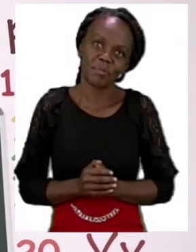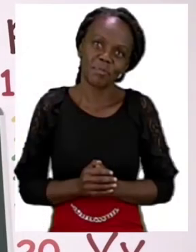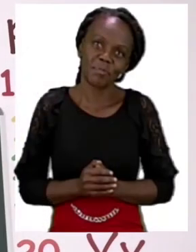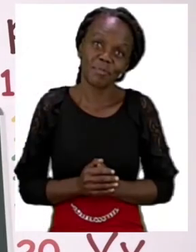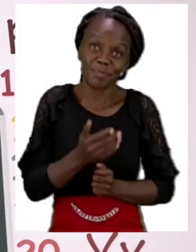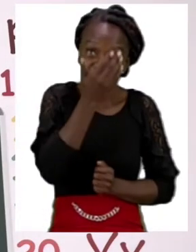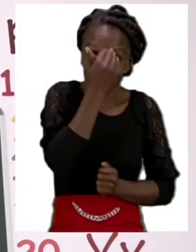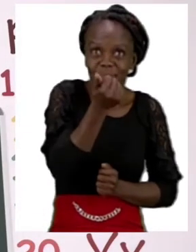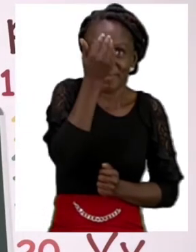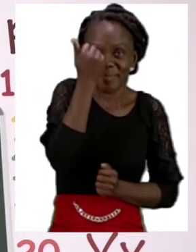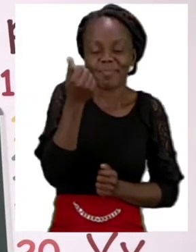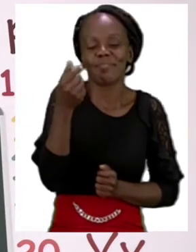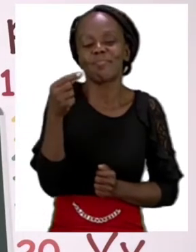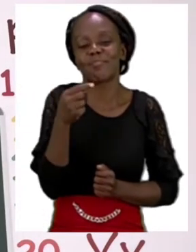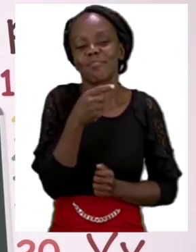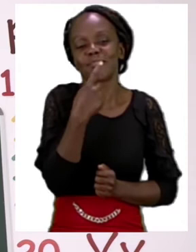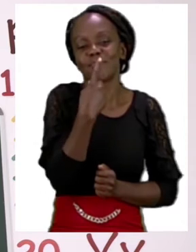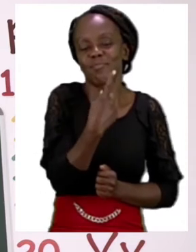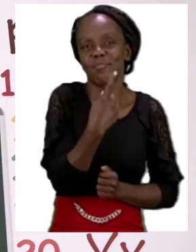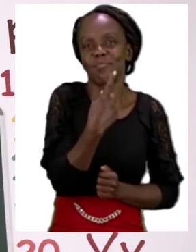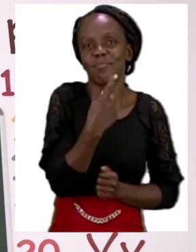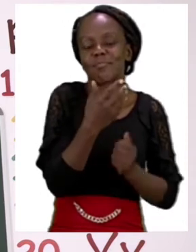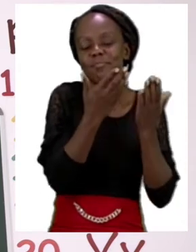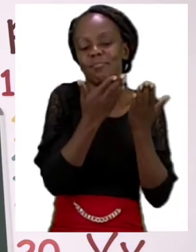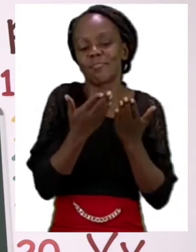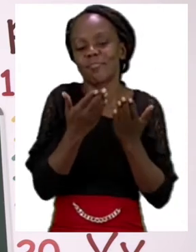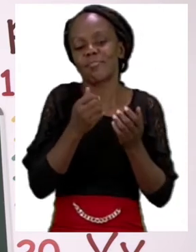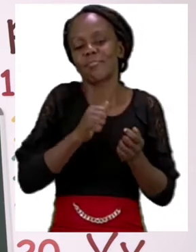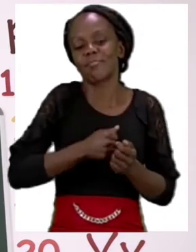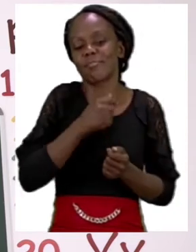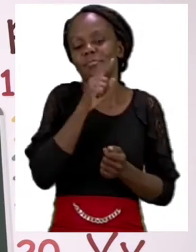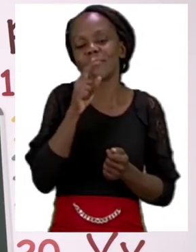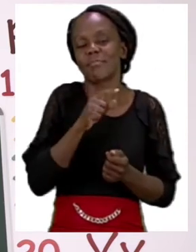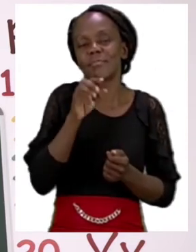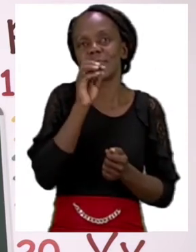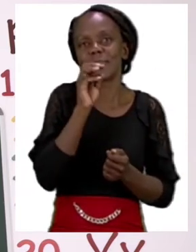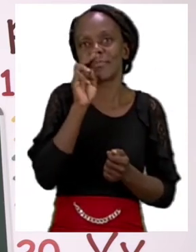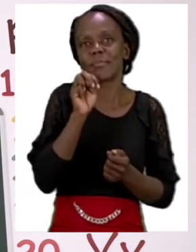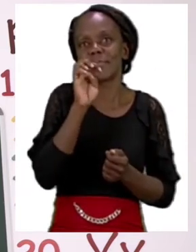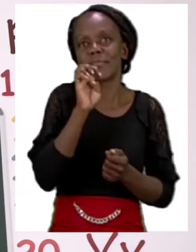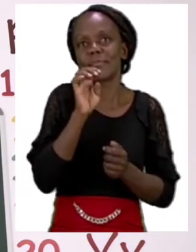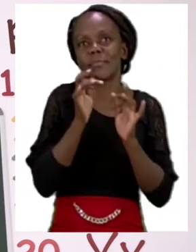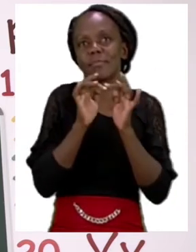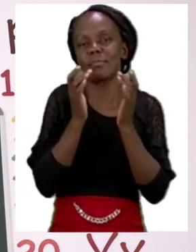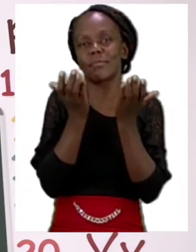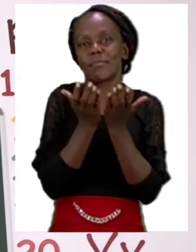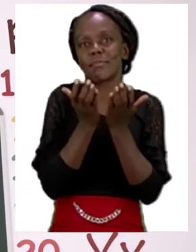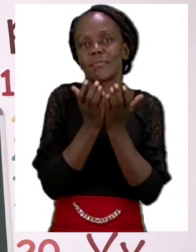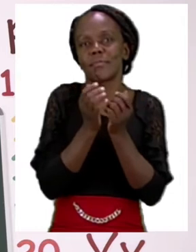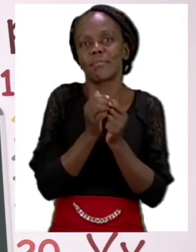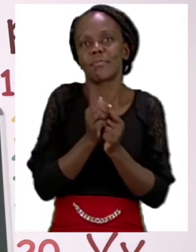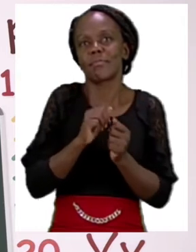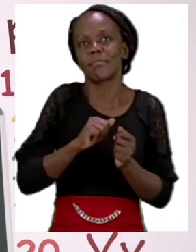Hello grade ones and welcome to MyZone Online School. My name is Teacher